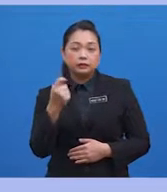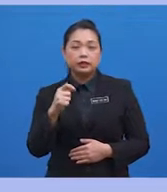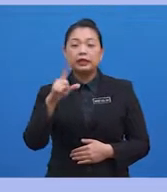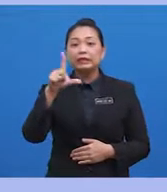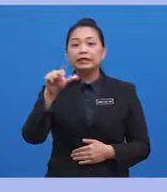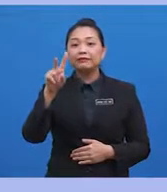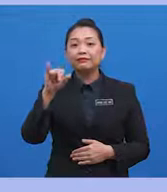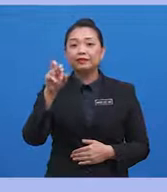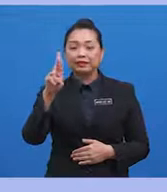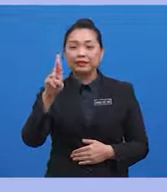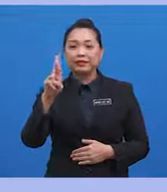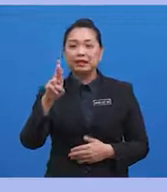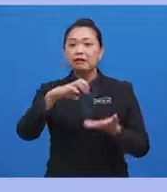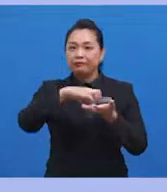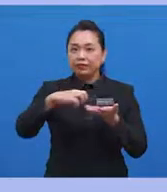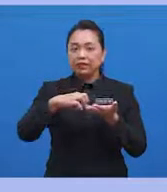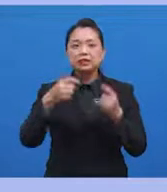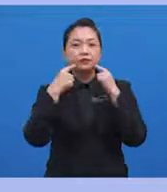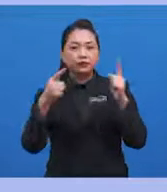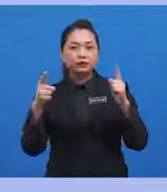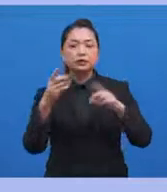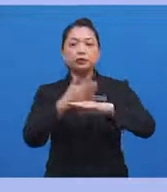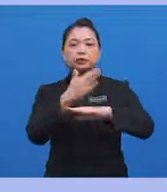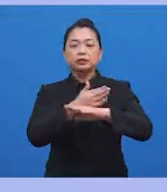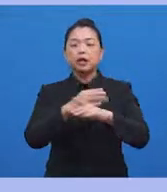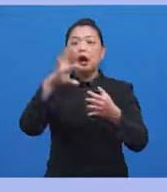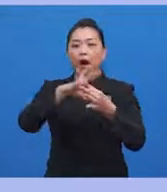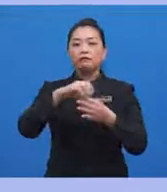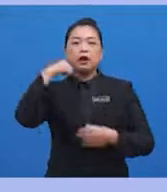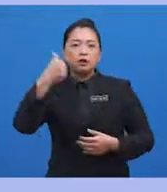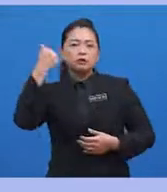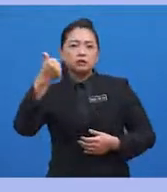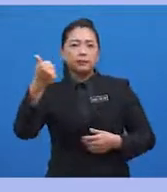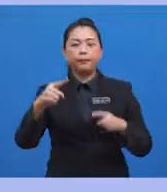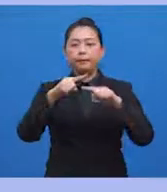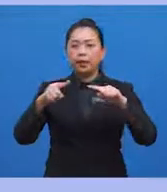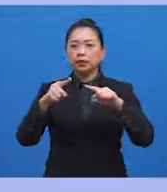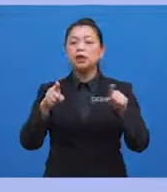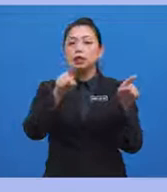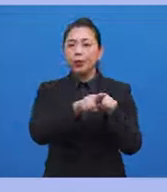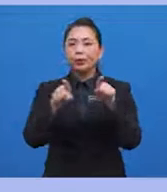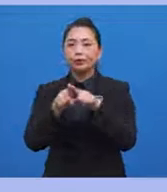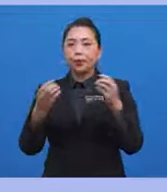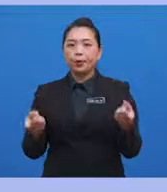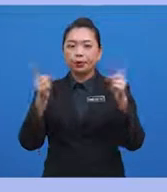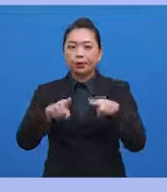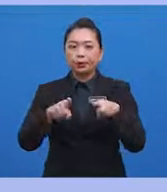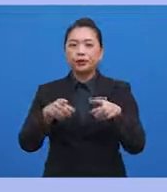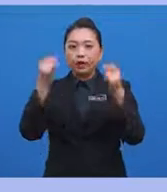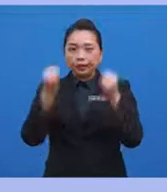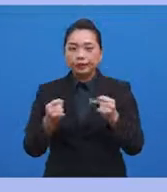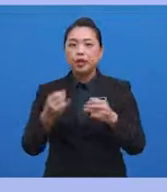failure is a well-known consequence of alcoholism, but it also can occur with individuals using opioids,